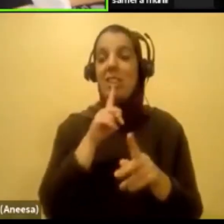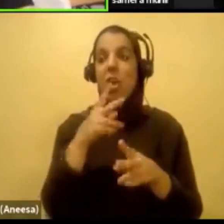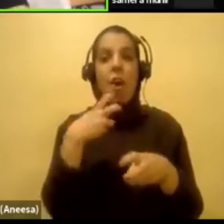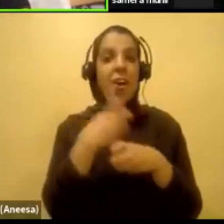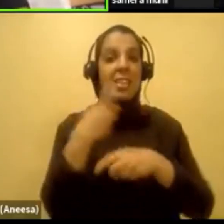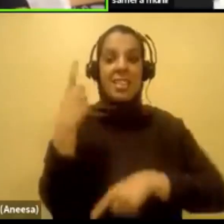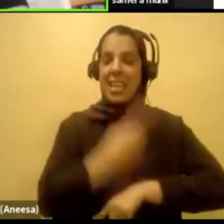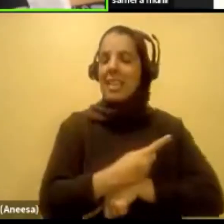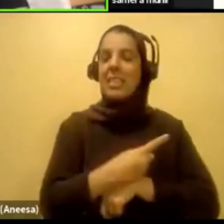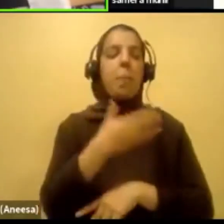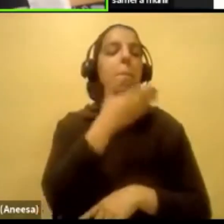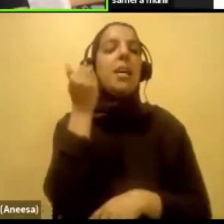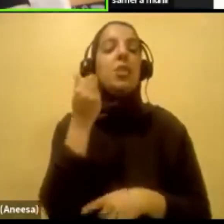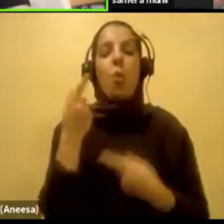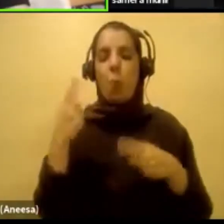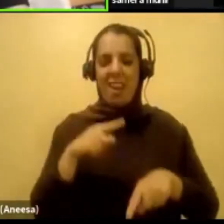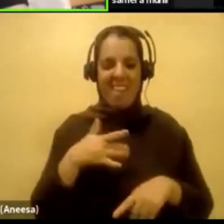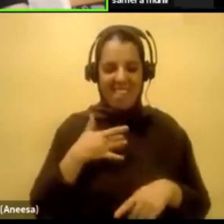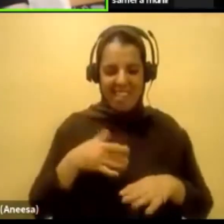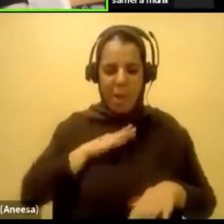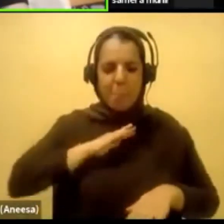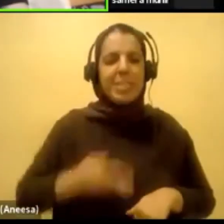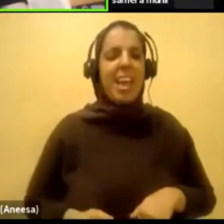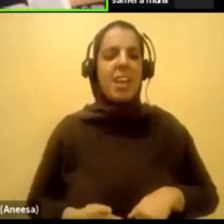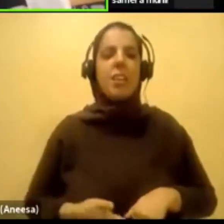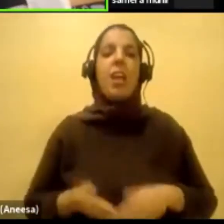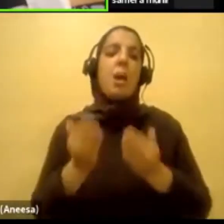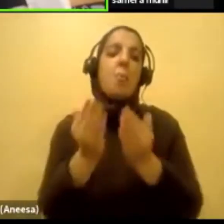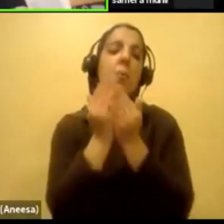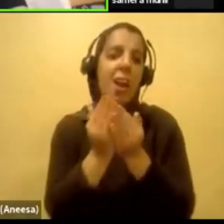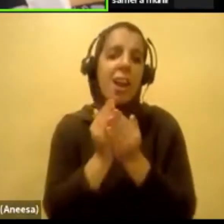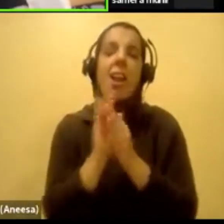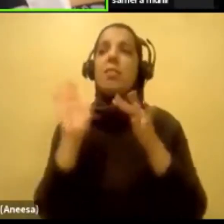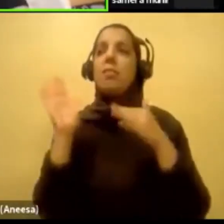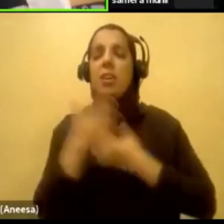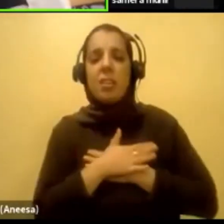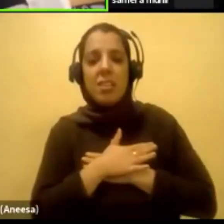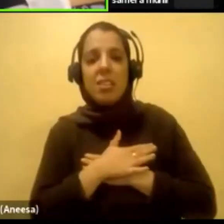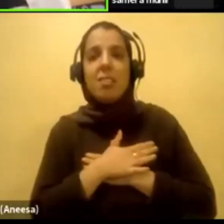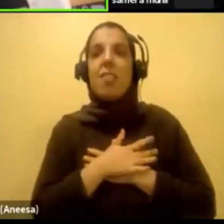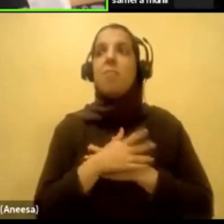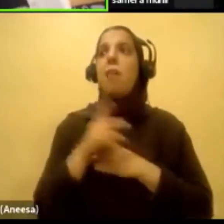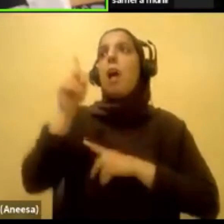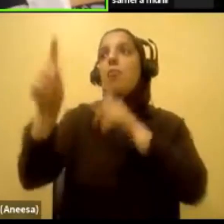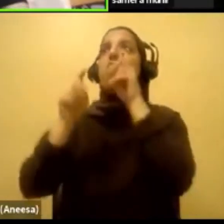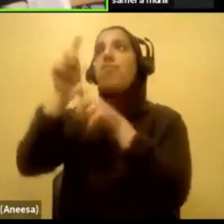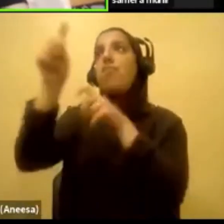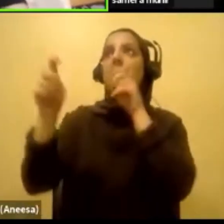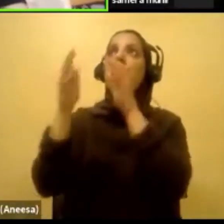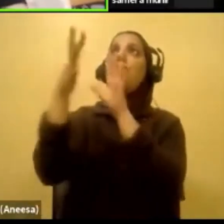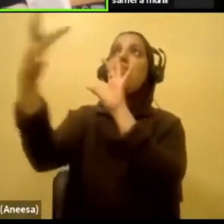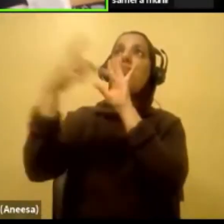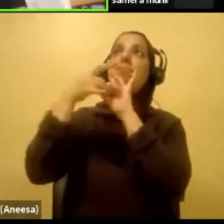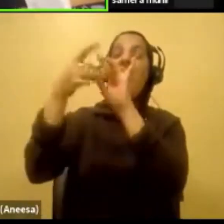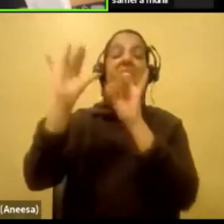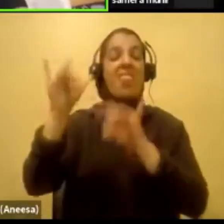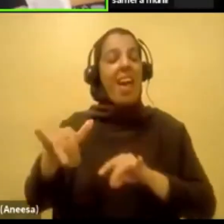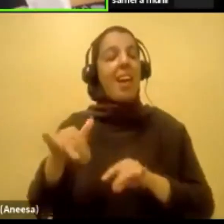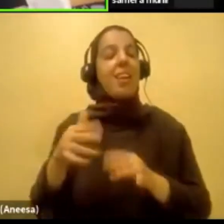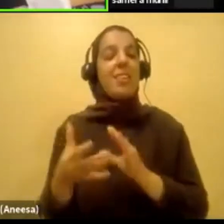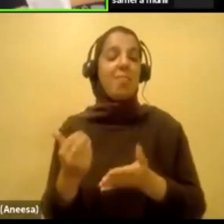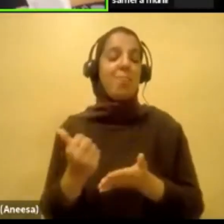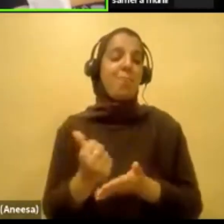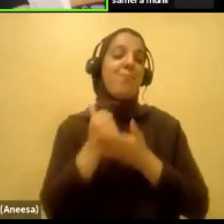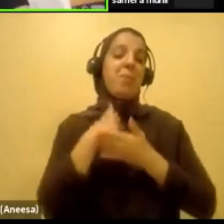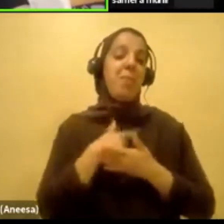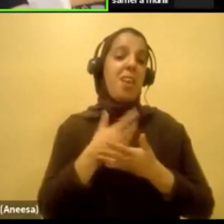So when I'm down, I pray. When I'm down, I make the law. When I'm down, I refer to my religion because that's what gives me comfort and solace. Right. So